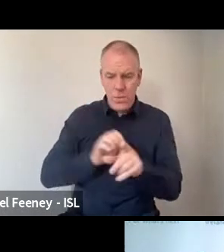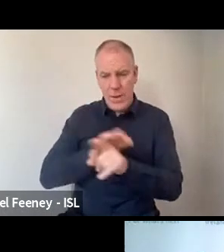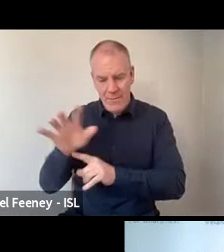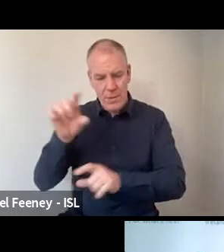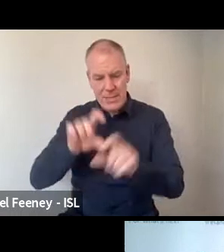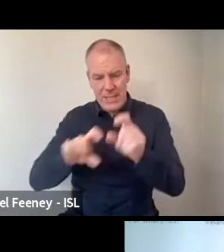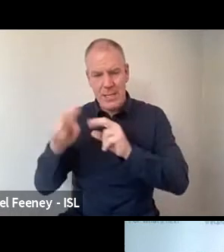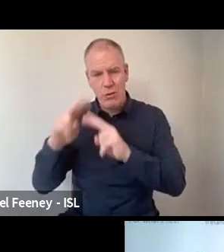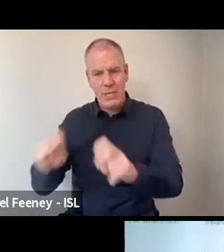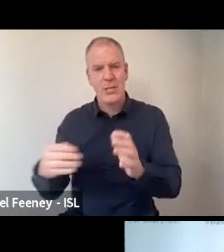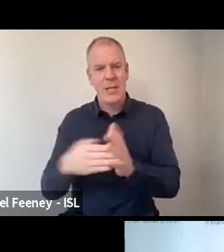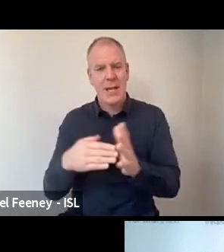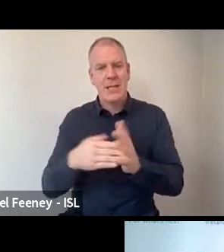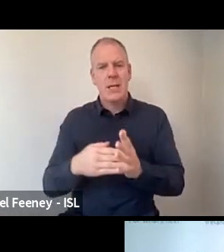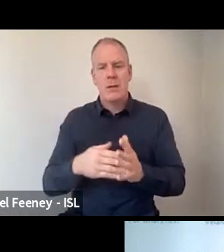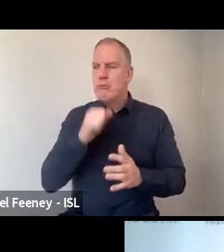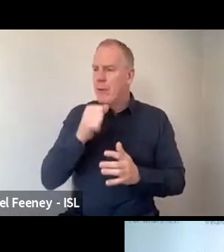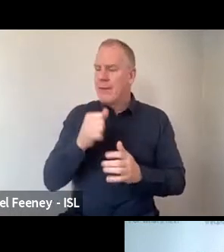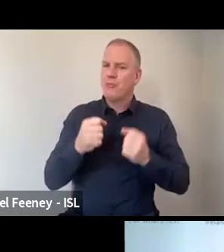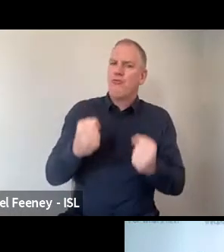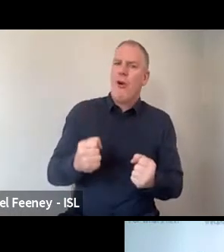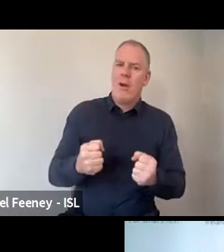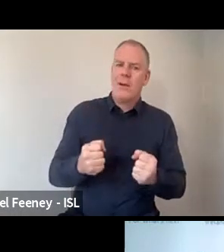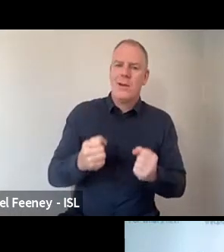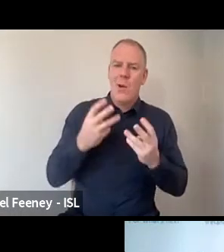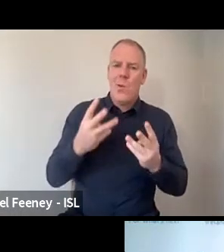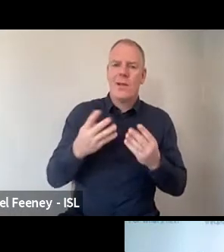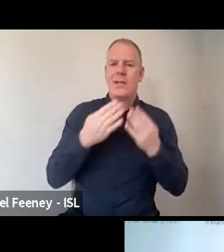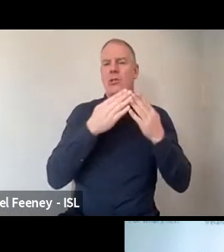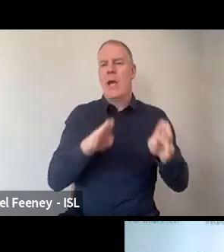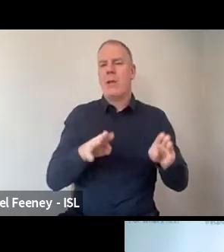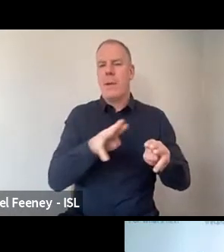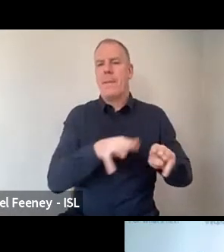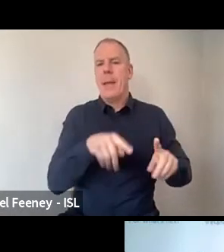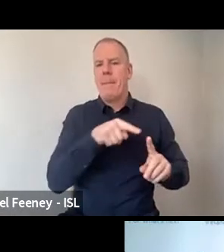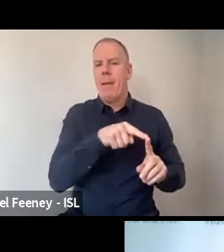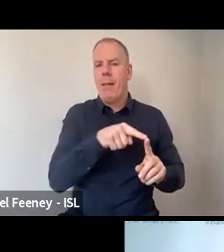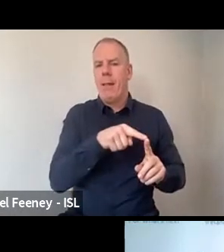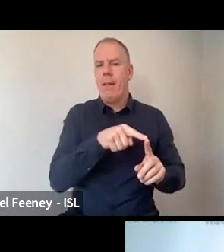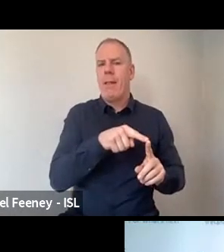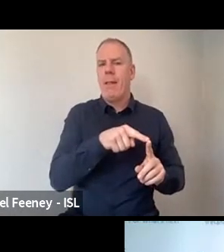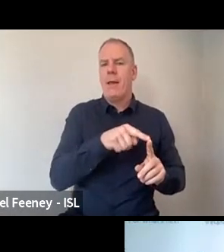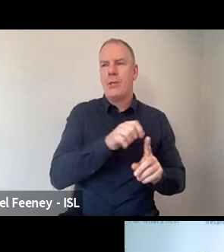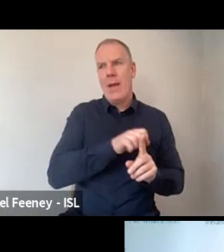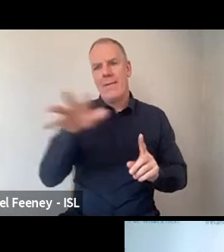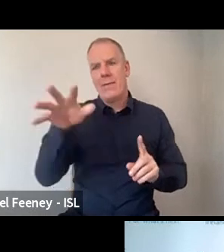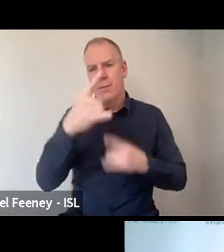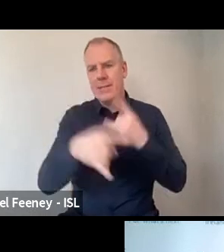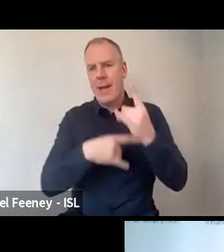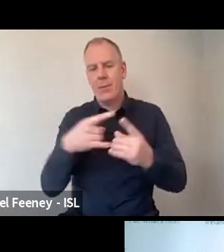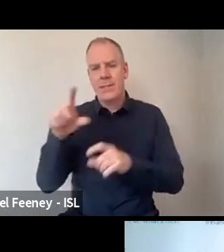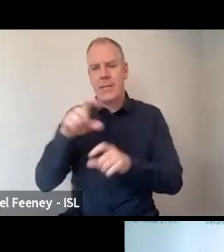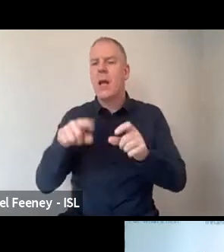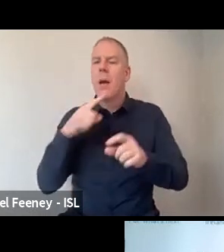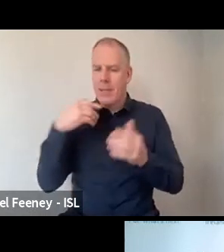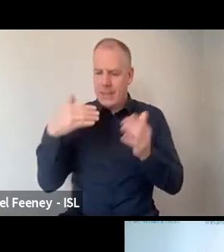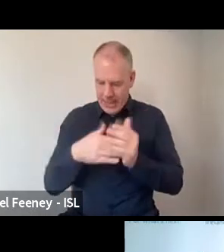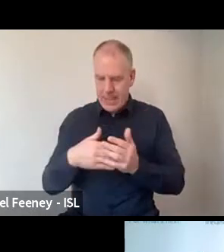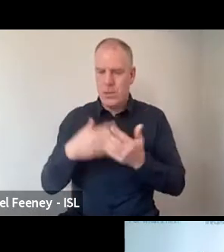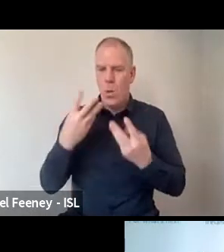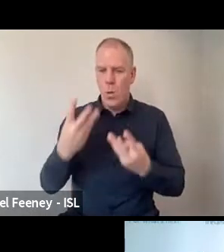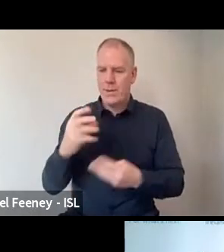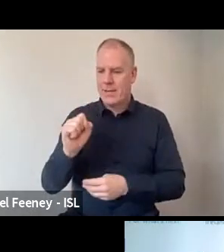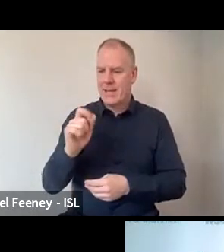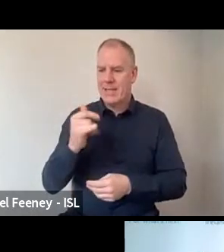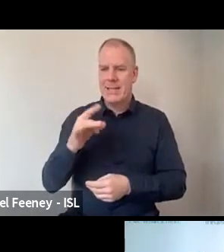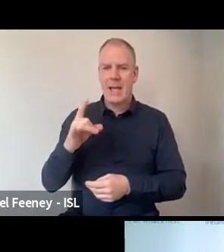wasn't strong enthusiasm for general public upstream engagement like that. But there was enthusiasm for stakeholder